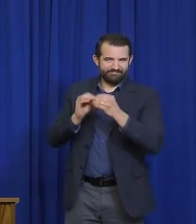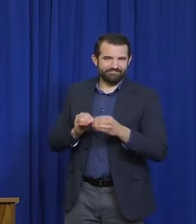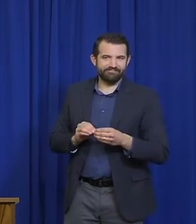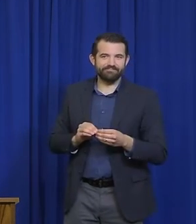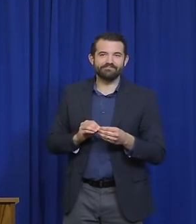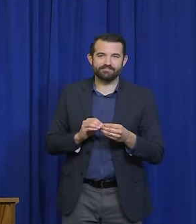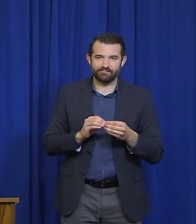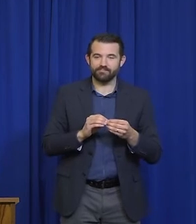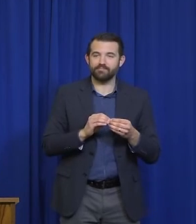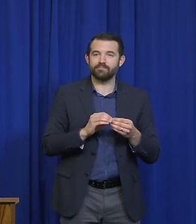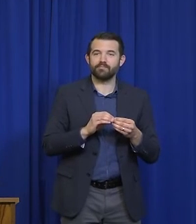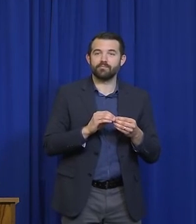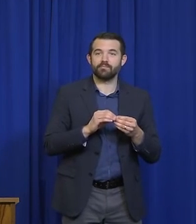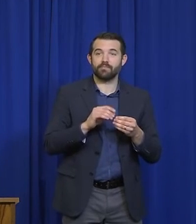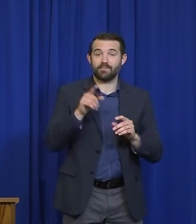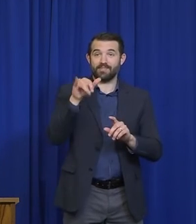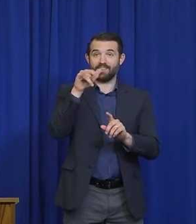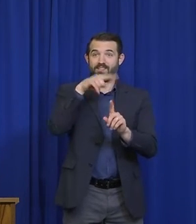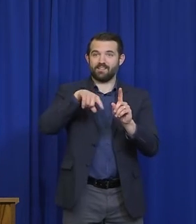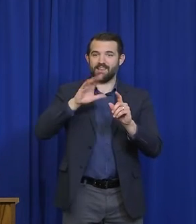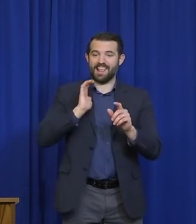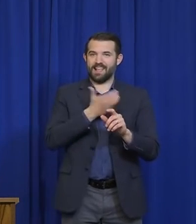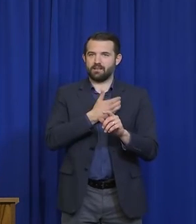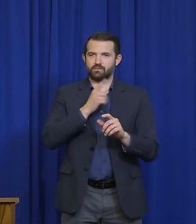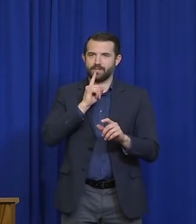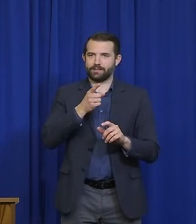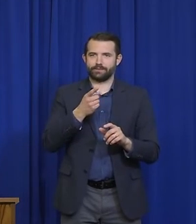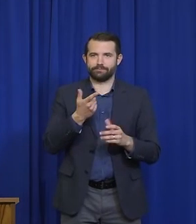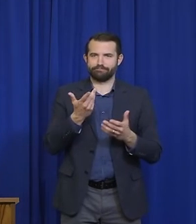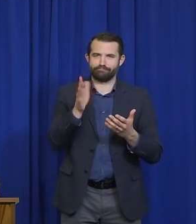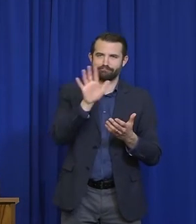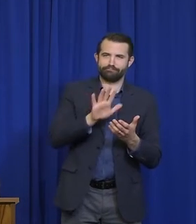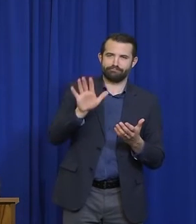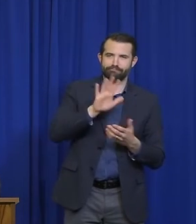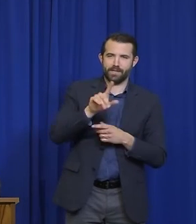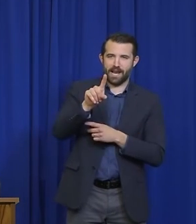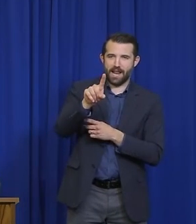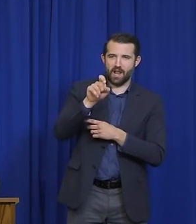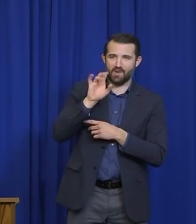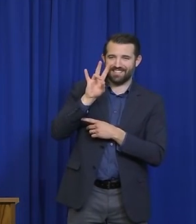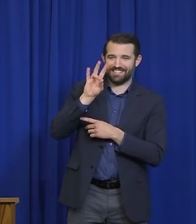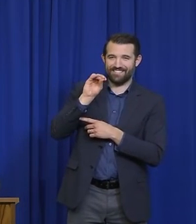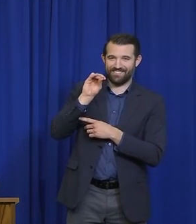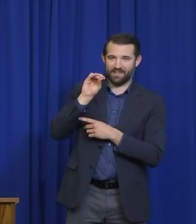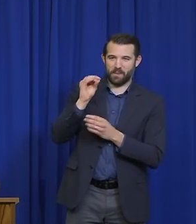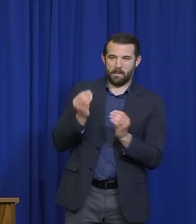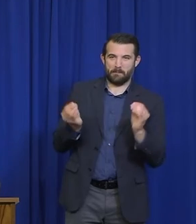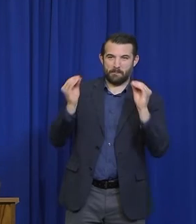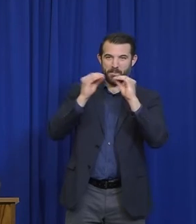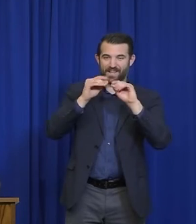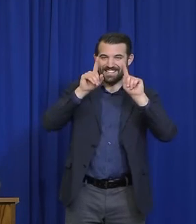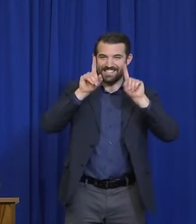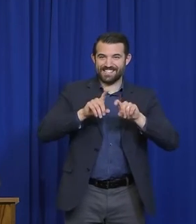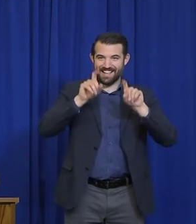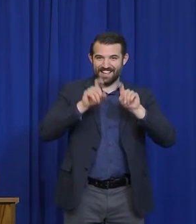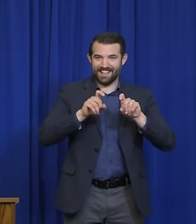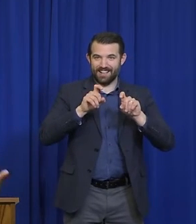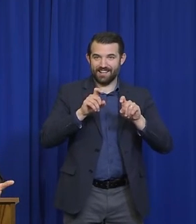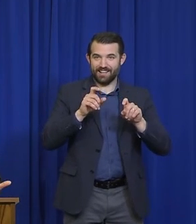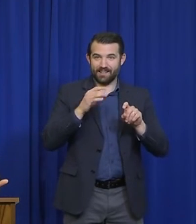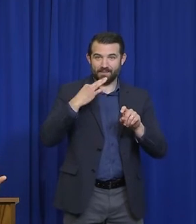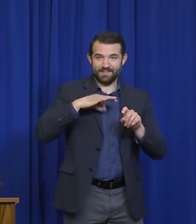the gap is actually much smaller, on the order of about only 170 additional tests that Maine would need to be able to offer.